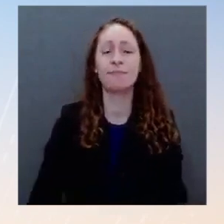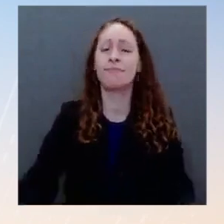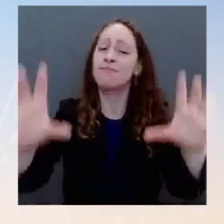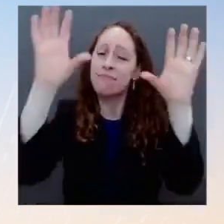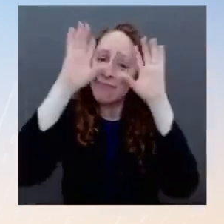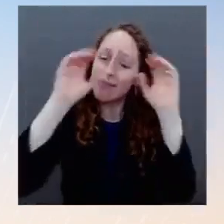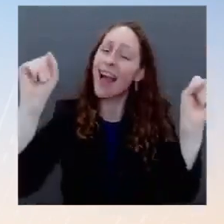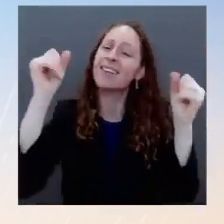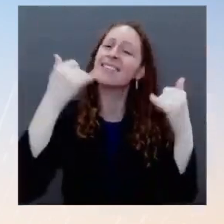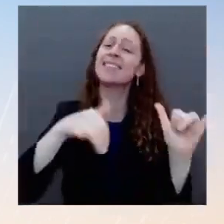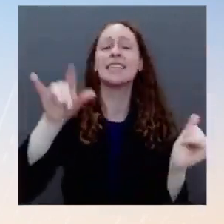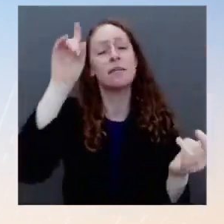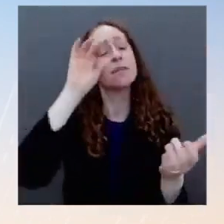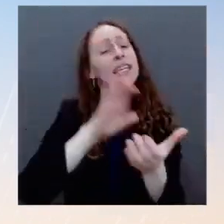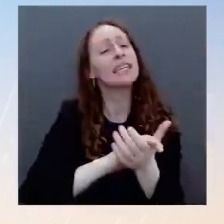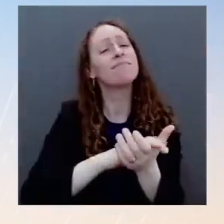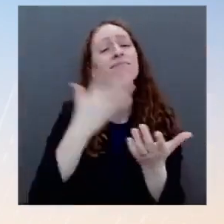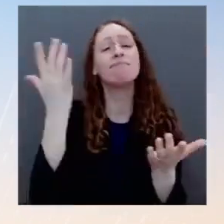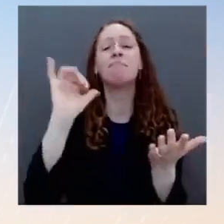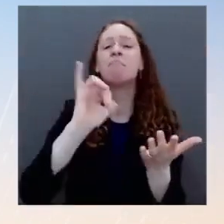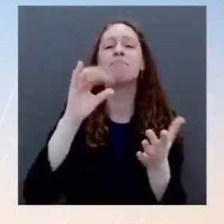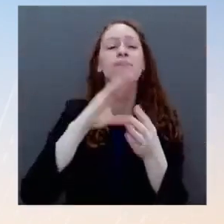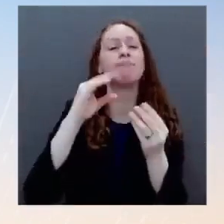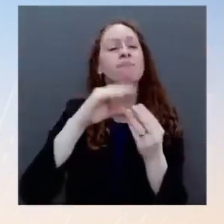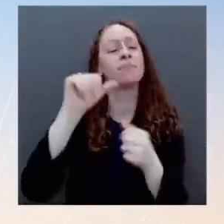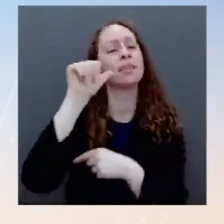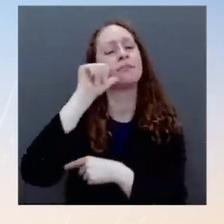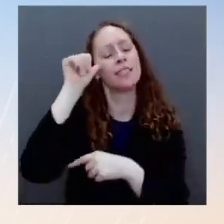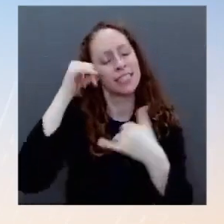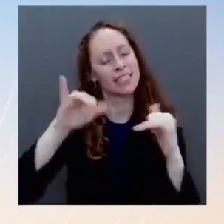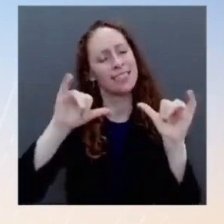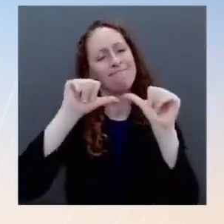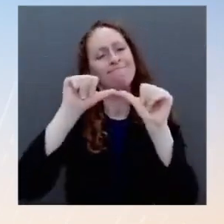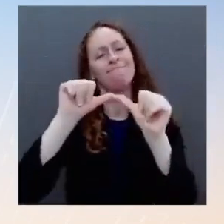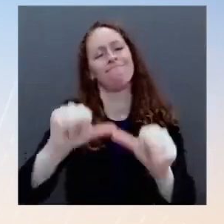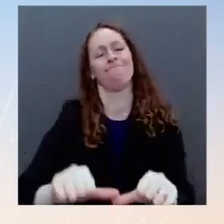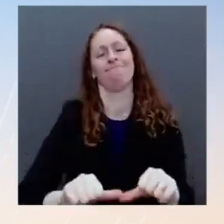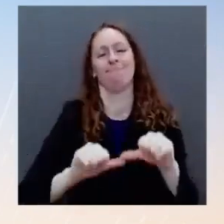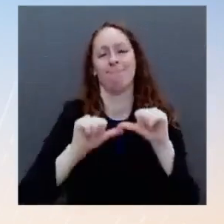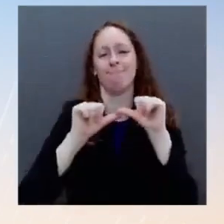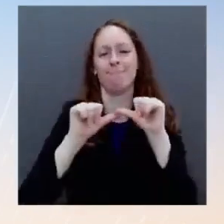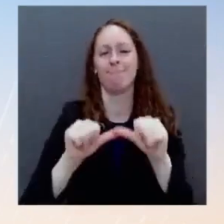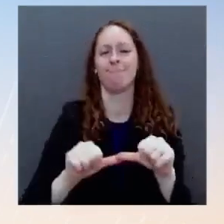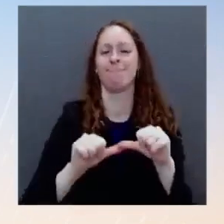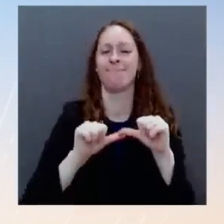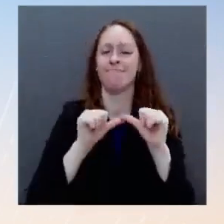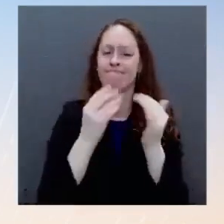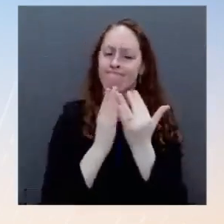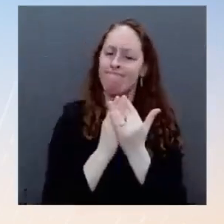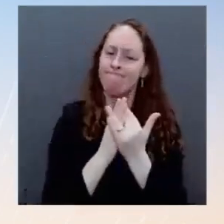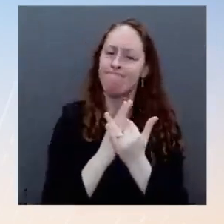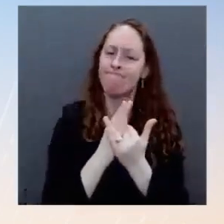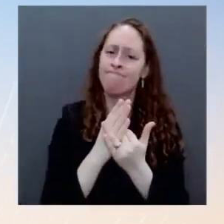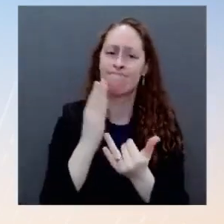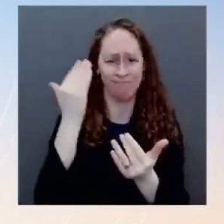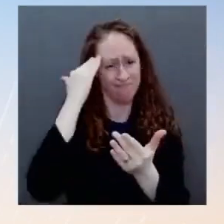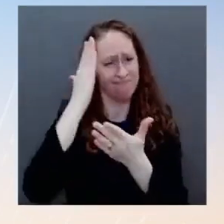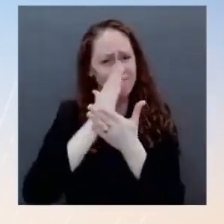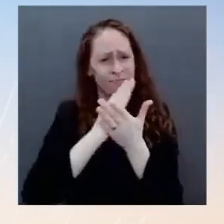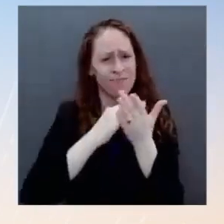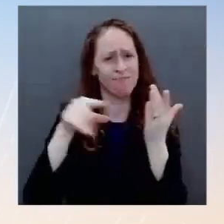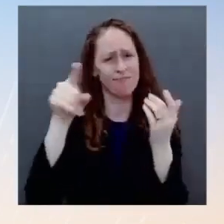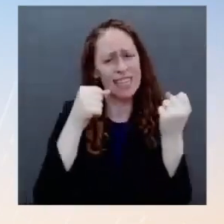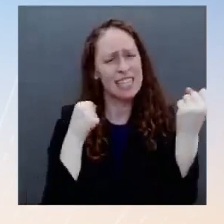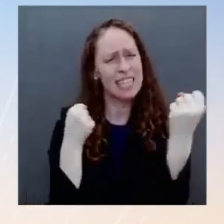a range of officials who are supportive, some who have questions, and some who are skeptical. He obviously met with Senator Sinema yesterday